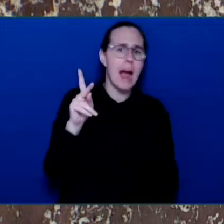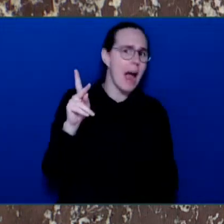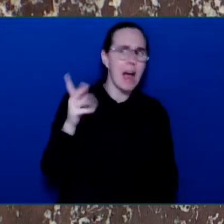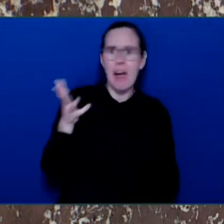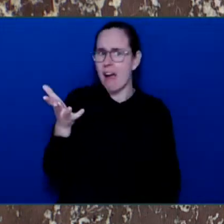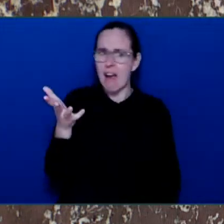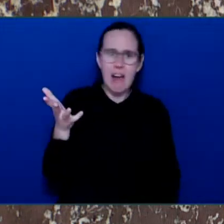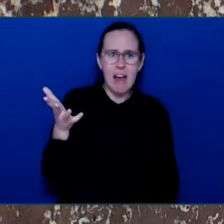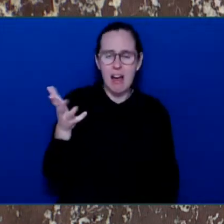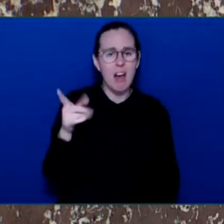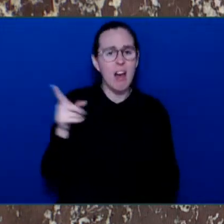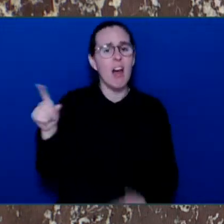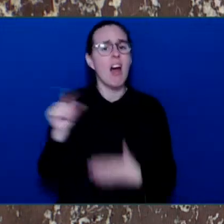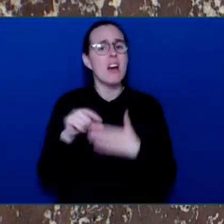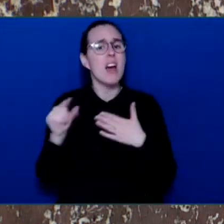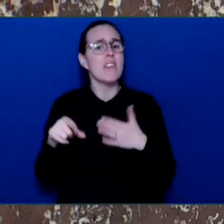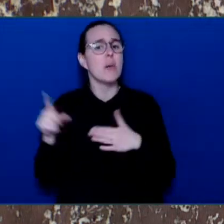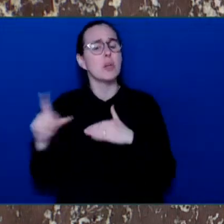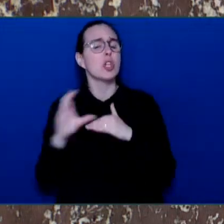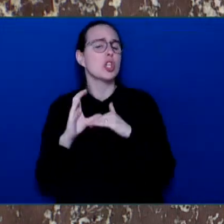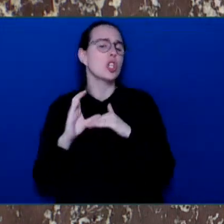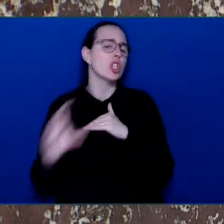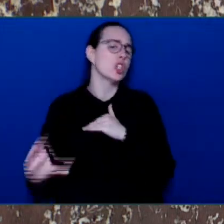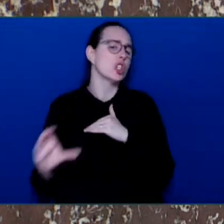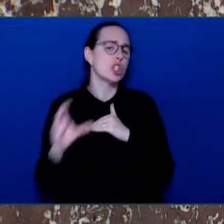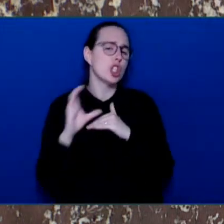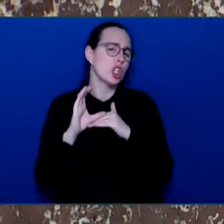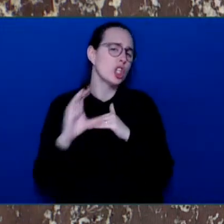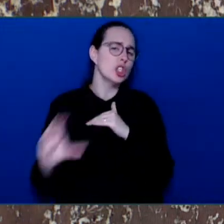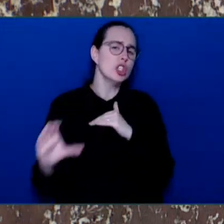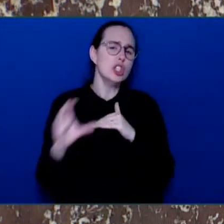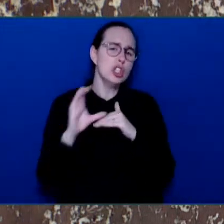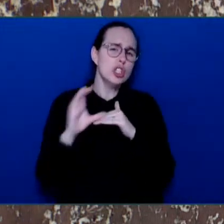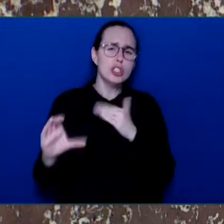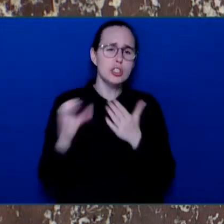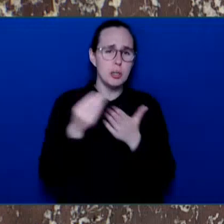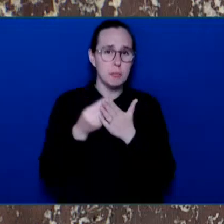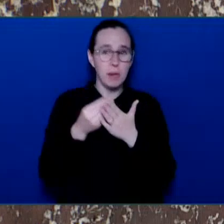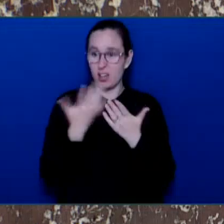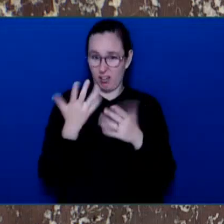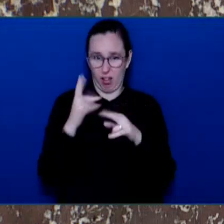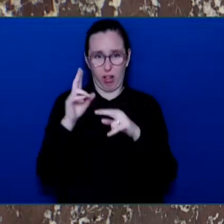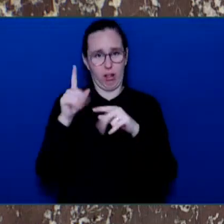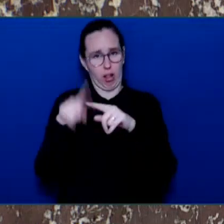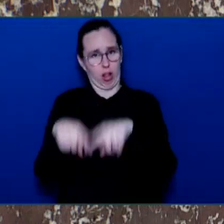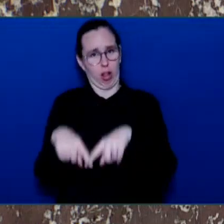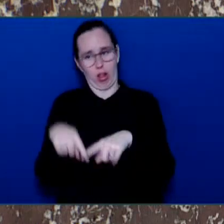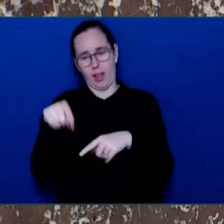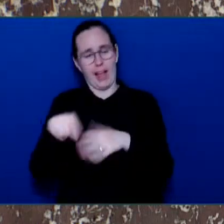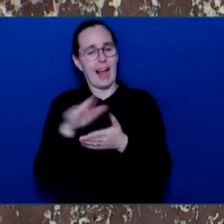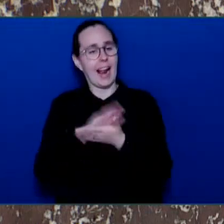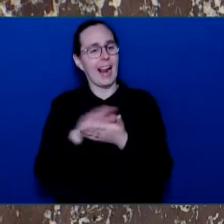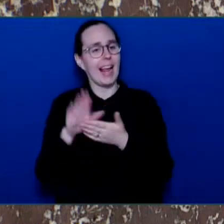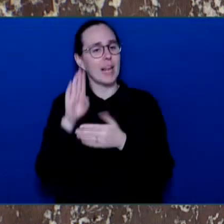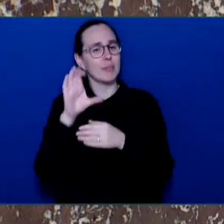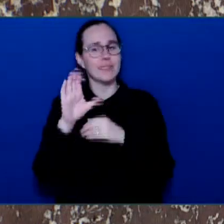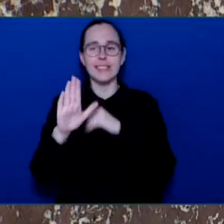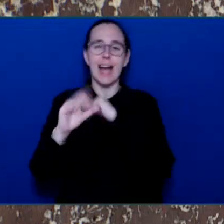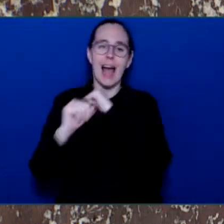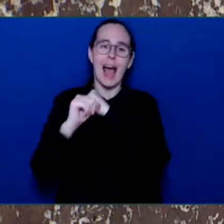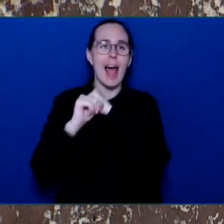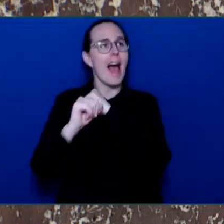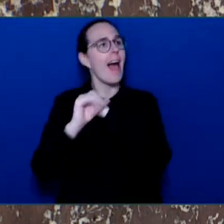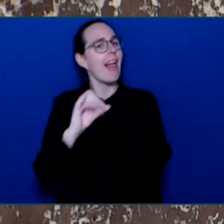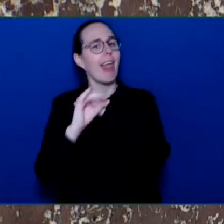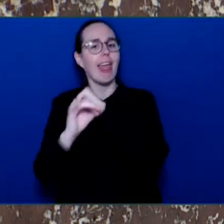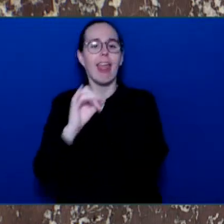misleading Clean BC advertiser. Just one aspect of this advertising to consider, Mr. Speaker, the